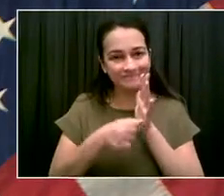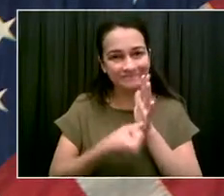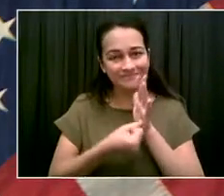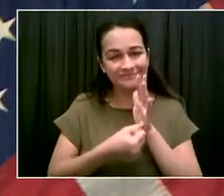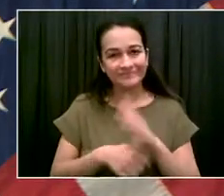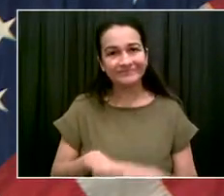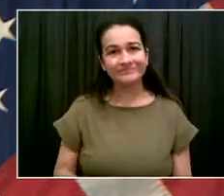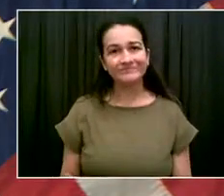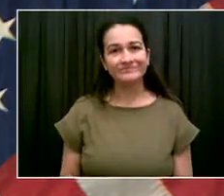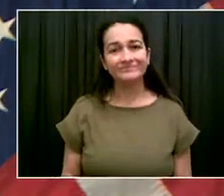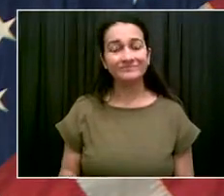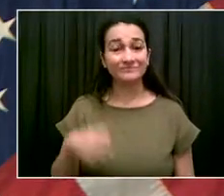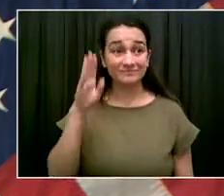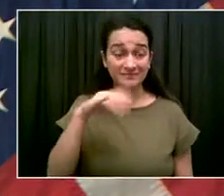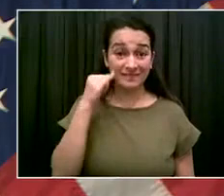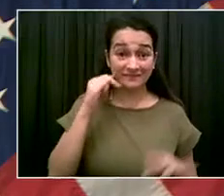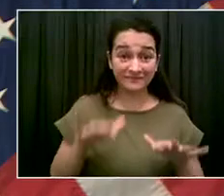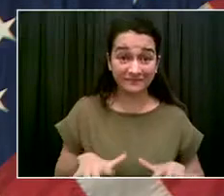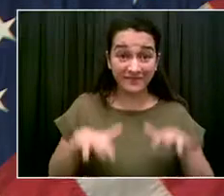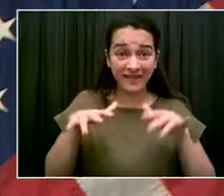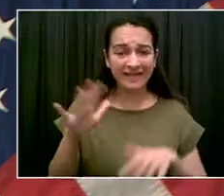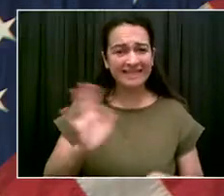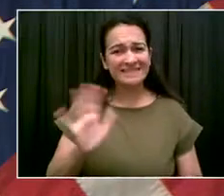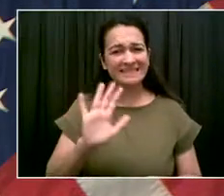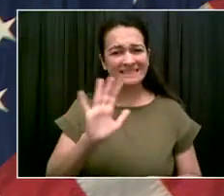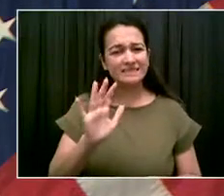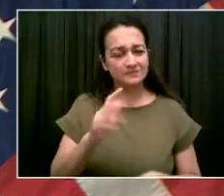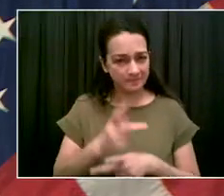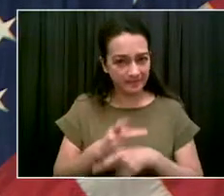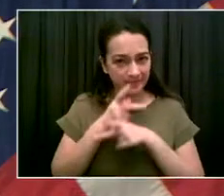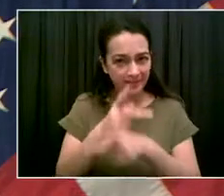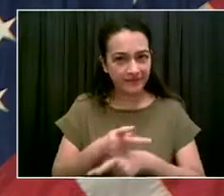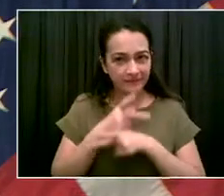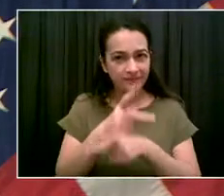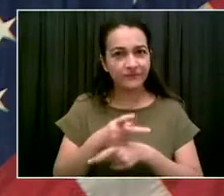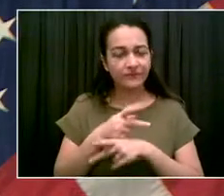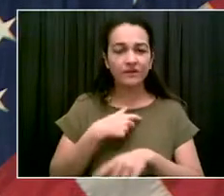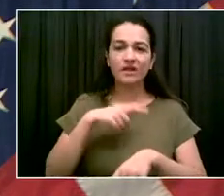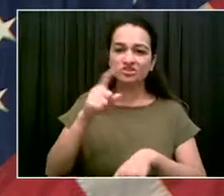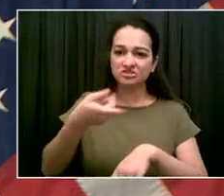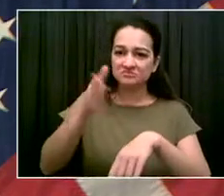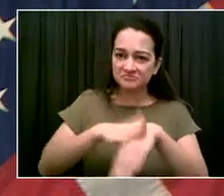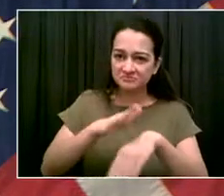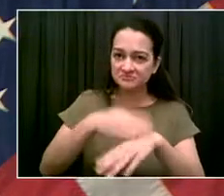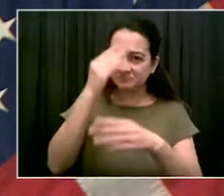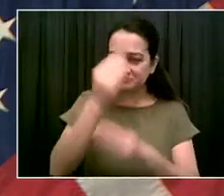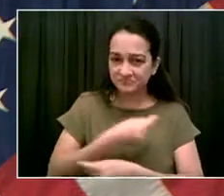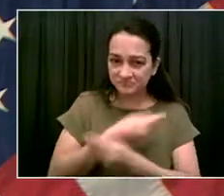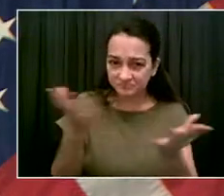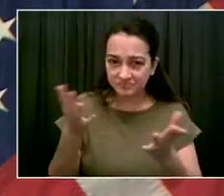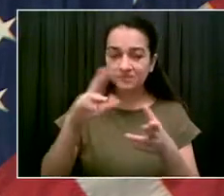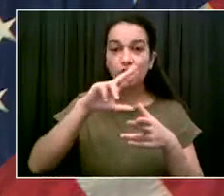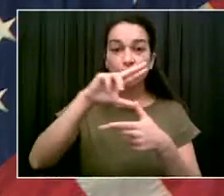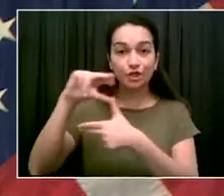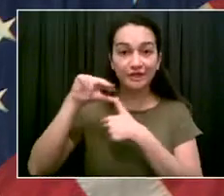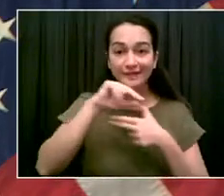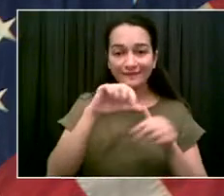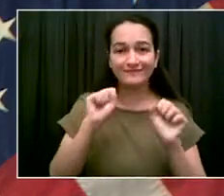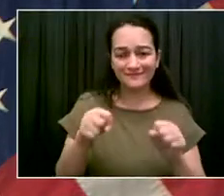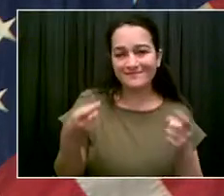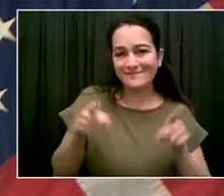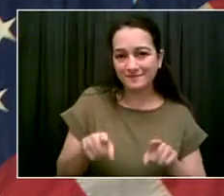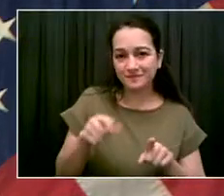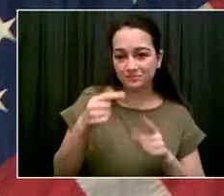We're still under a tropical storm warning, as the mayor mentioned, and the flood watch is still in effect. We still are under a storm surge